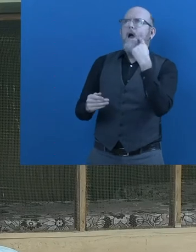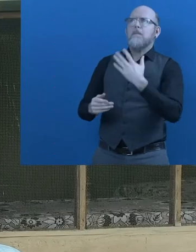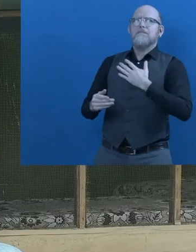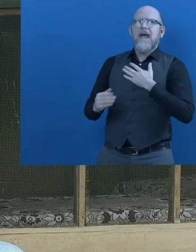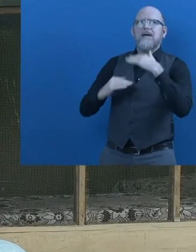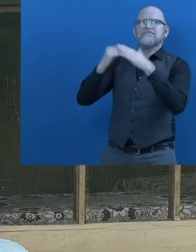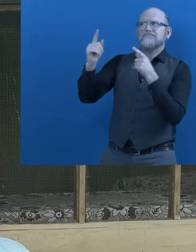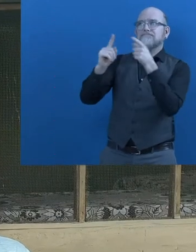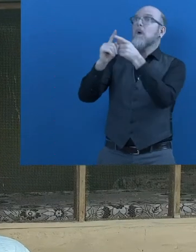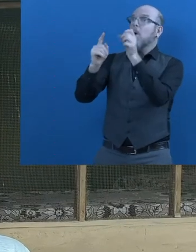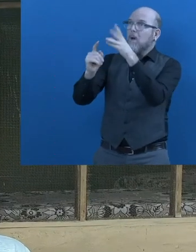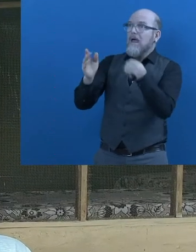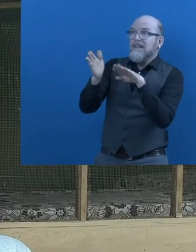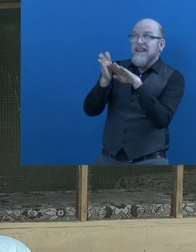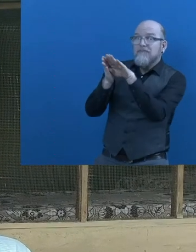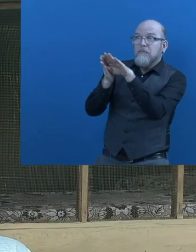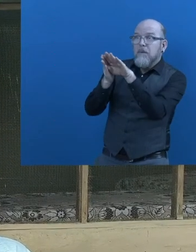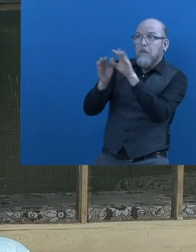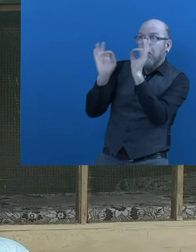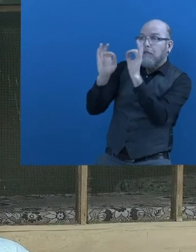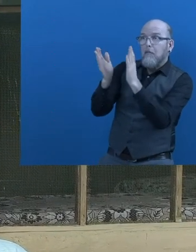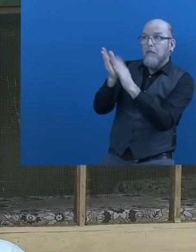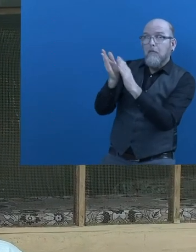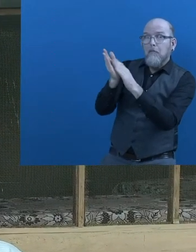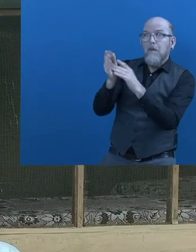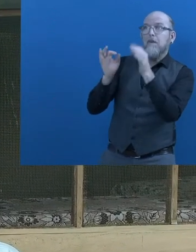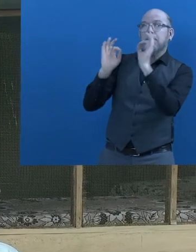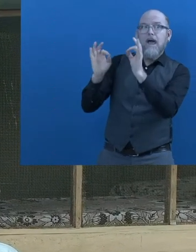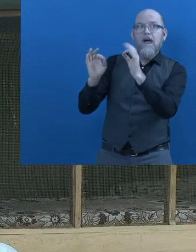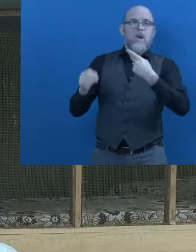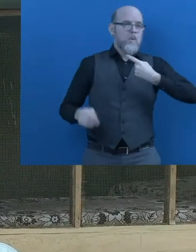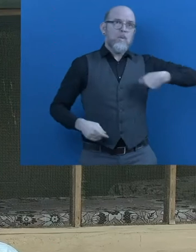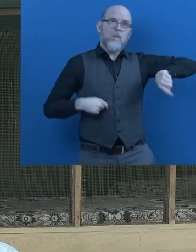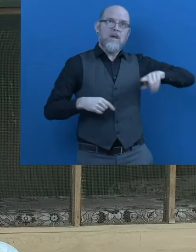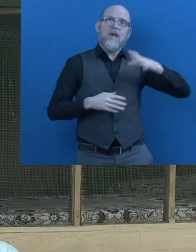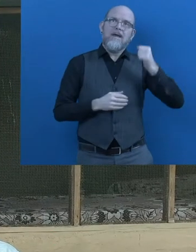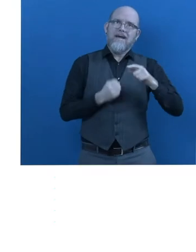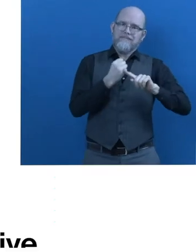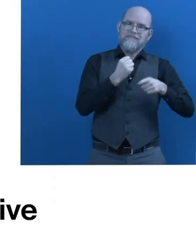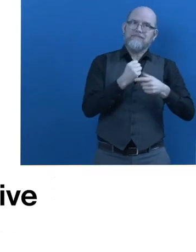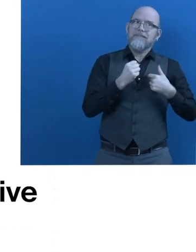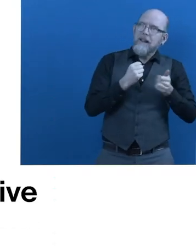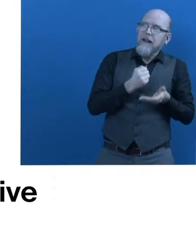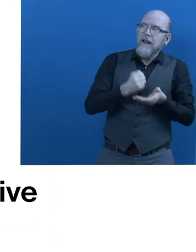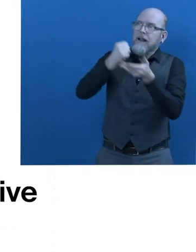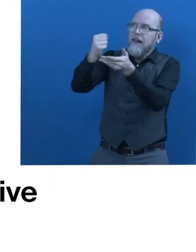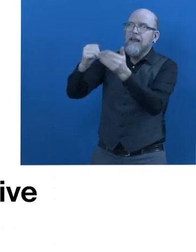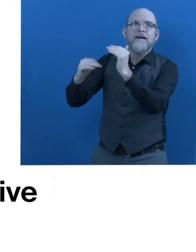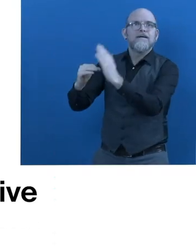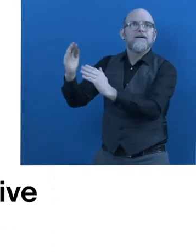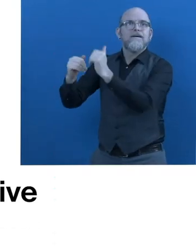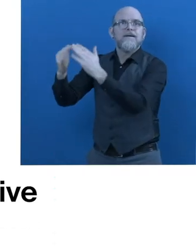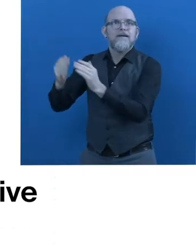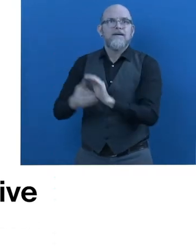after developing their skills we are providing some financial support. What is unique and innovative